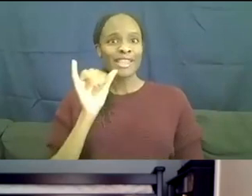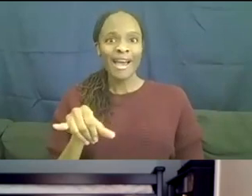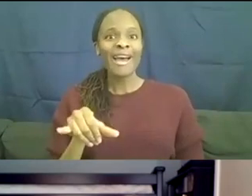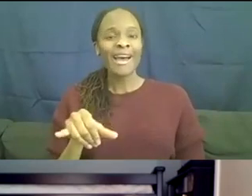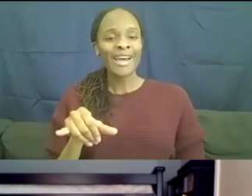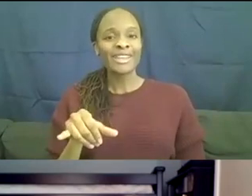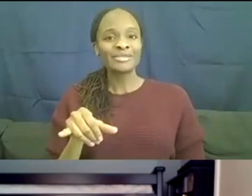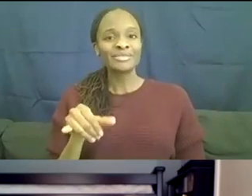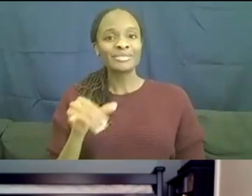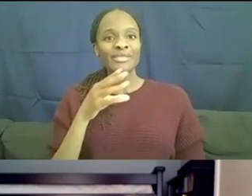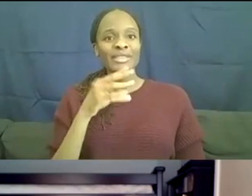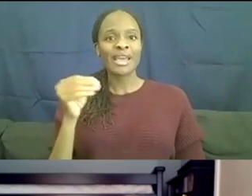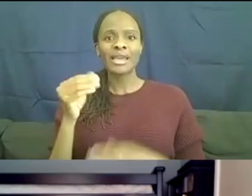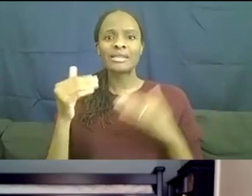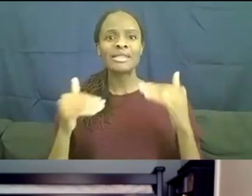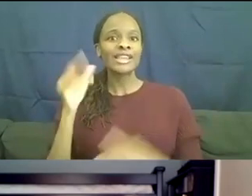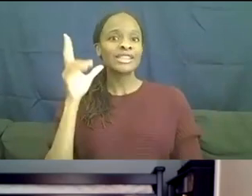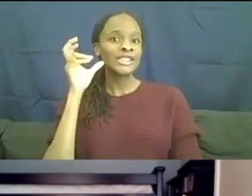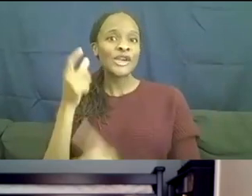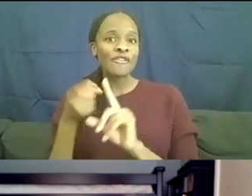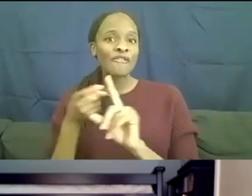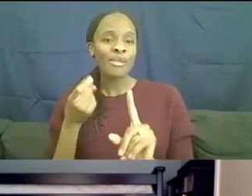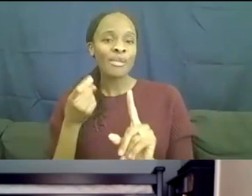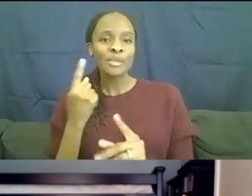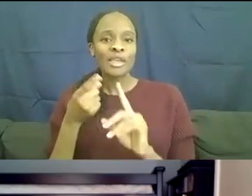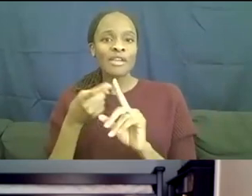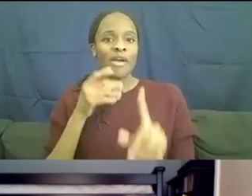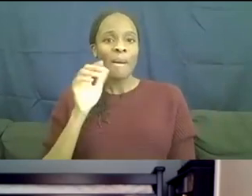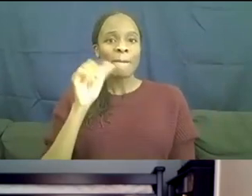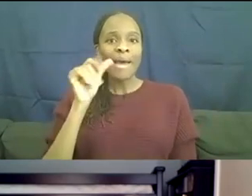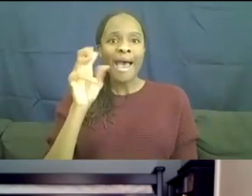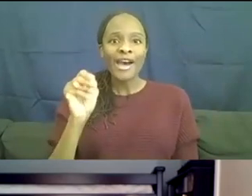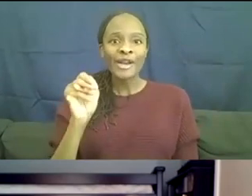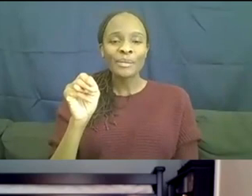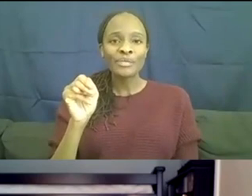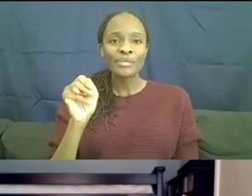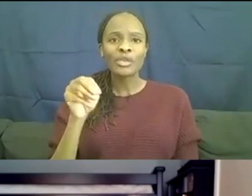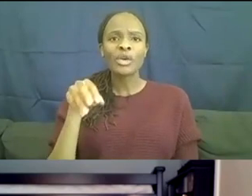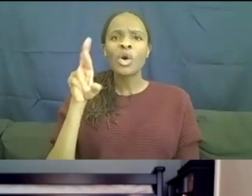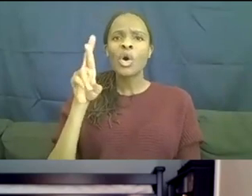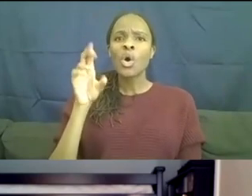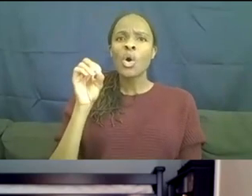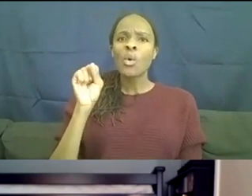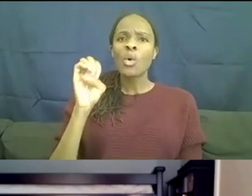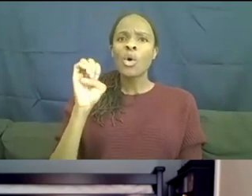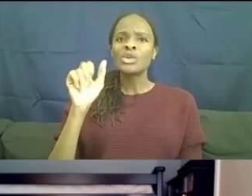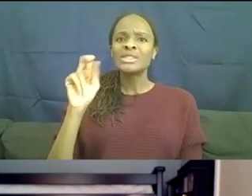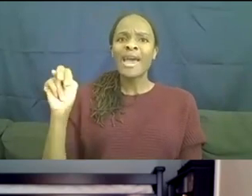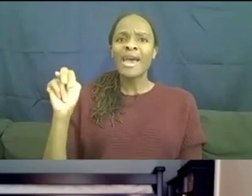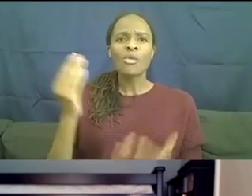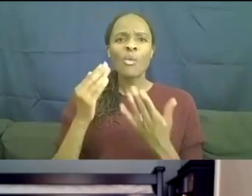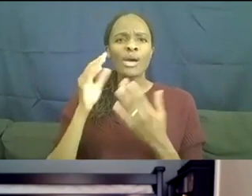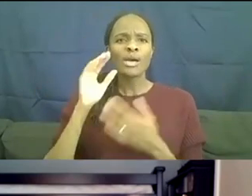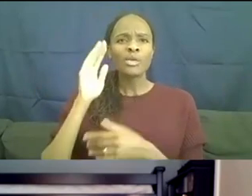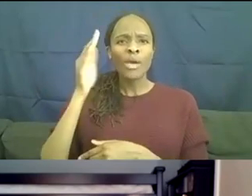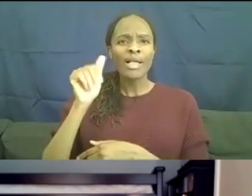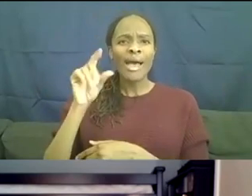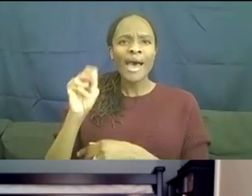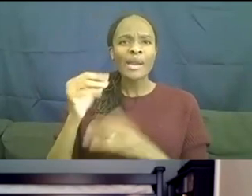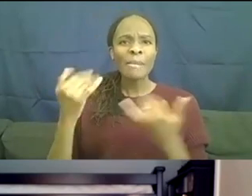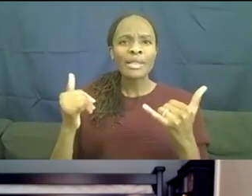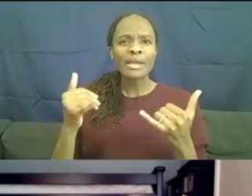And let's hear from something from Adam. Roseanne, what's Adam going to play for us? Okay.